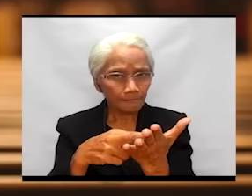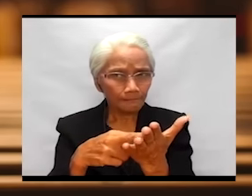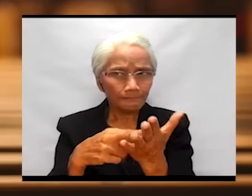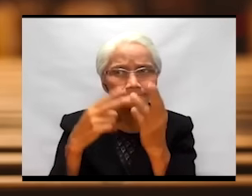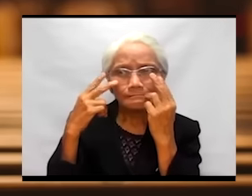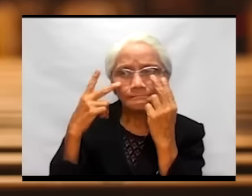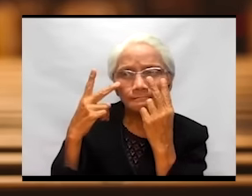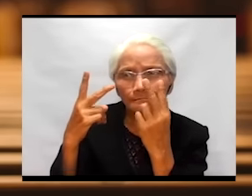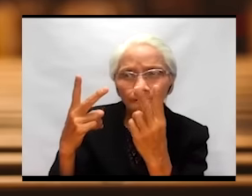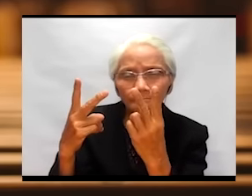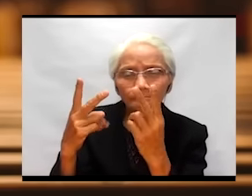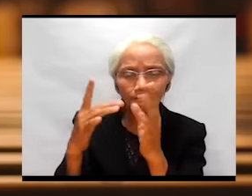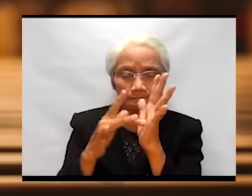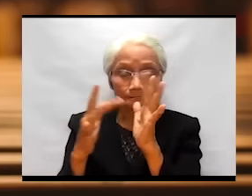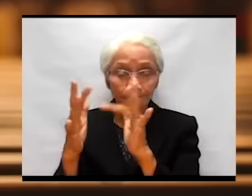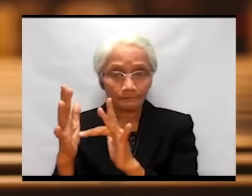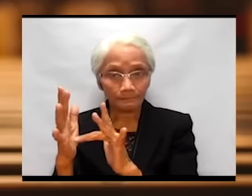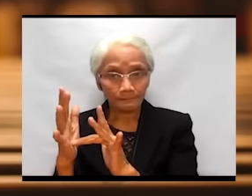Jesus.